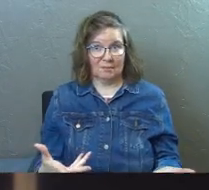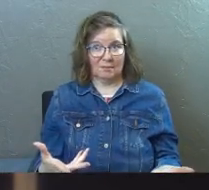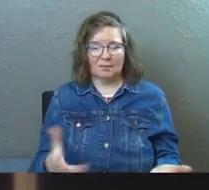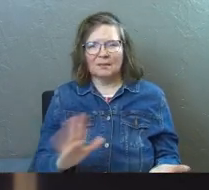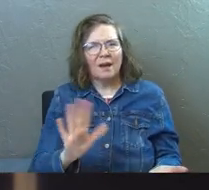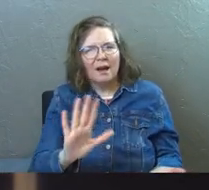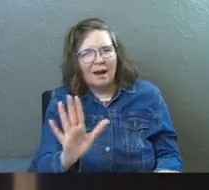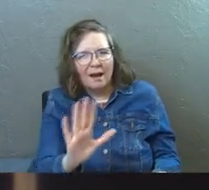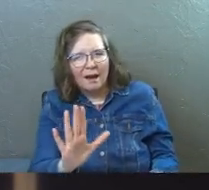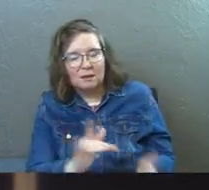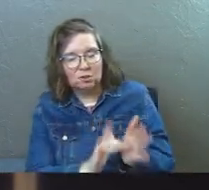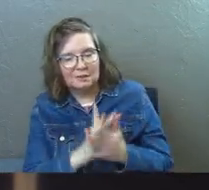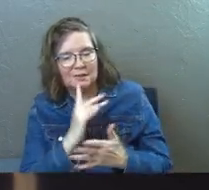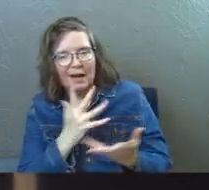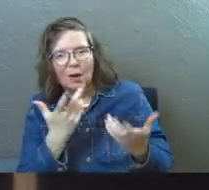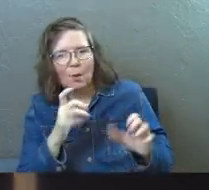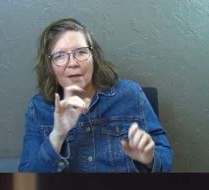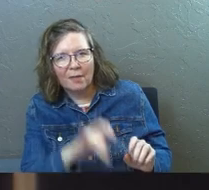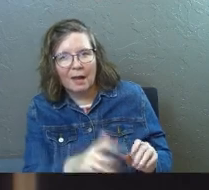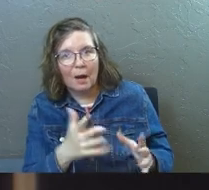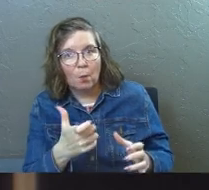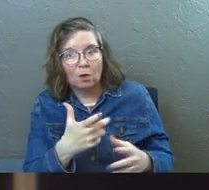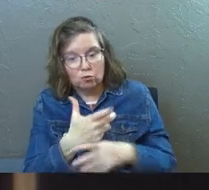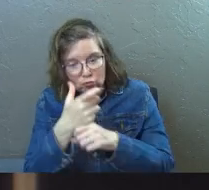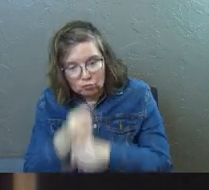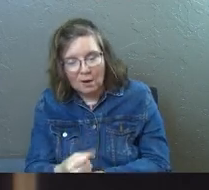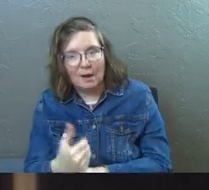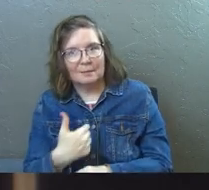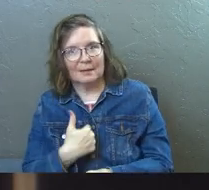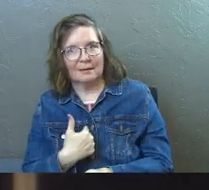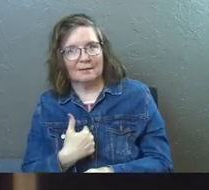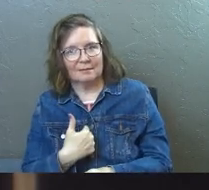And he's like, no, I'm not giving you any more bread.